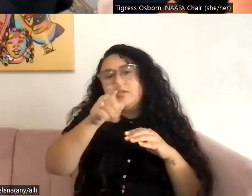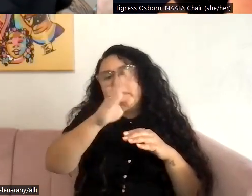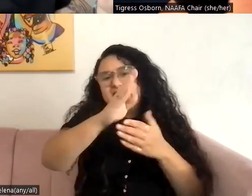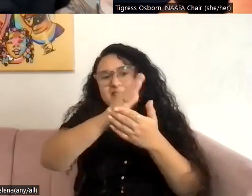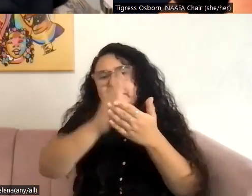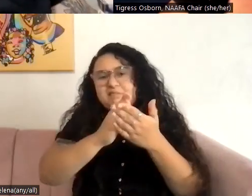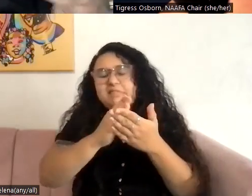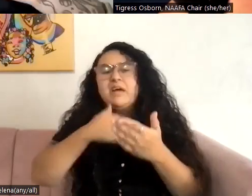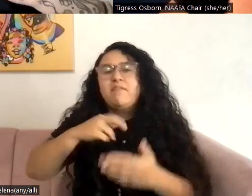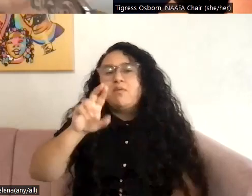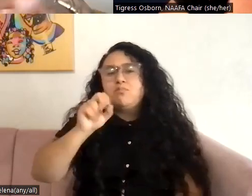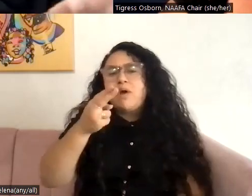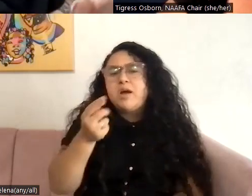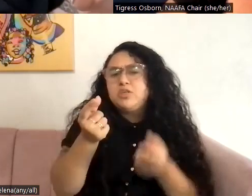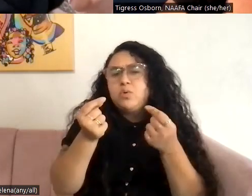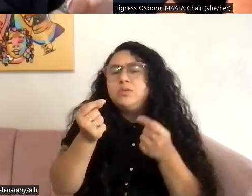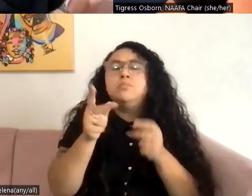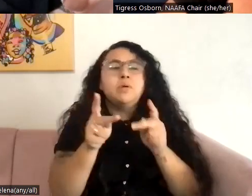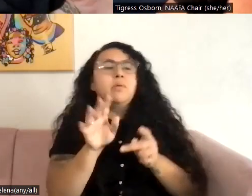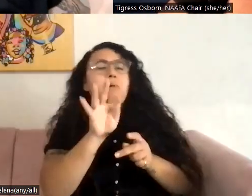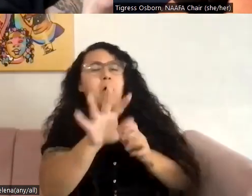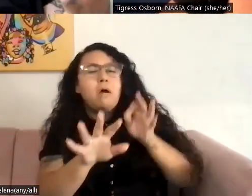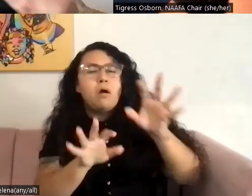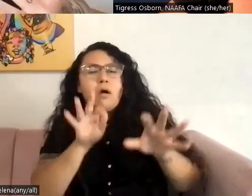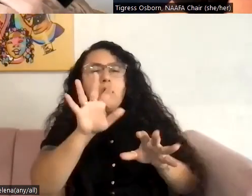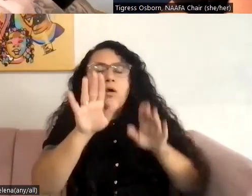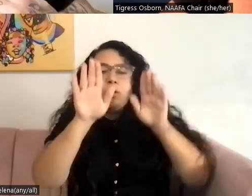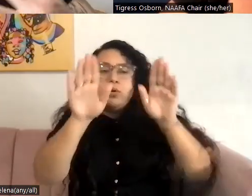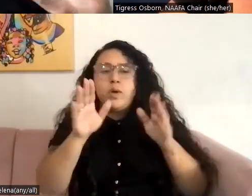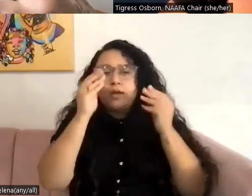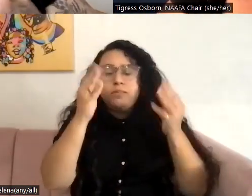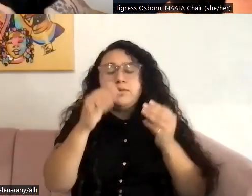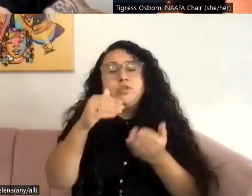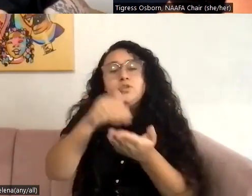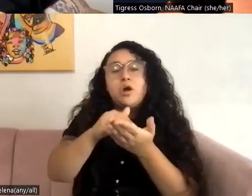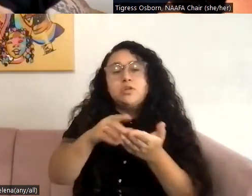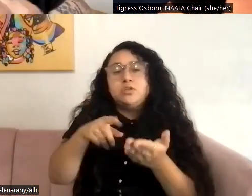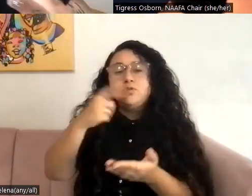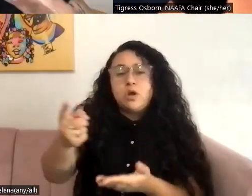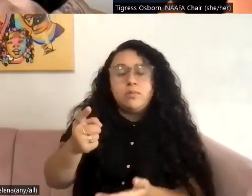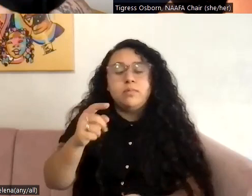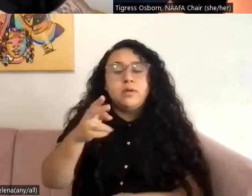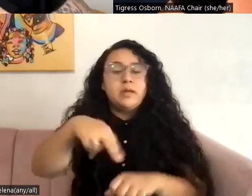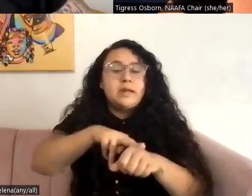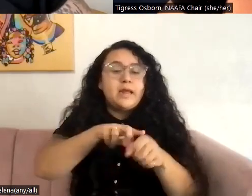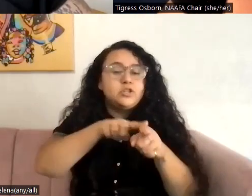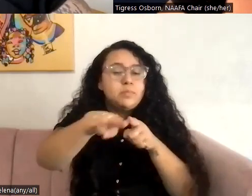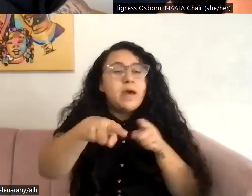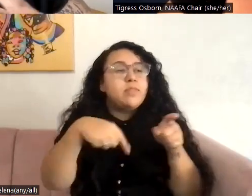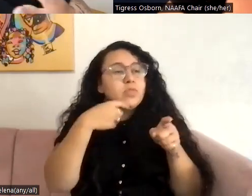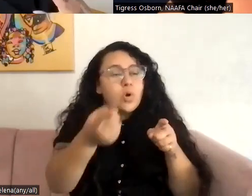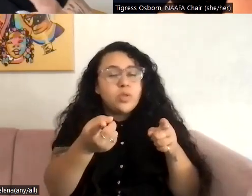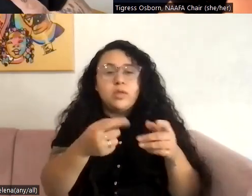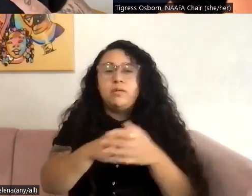there? And people were giving such great information, things that doctors had told them, naturopaths had told them that they discovered on their